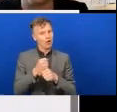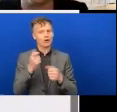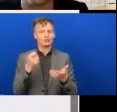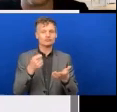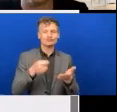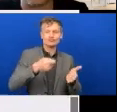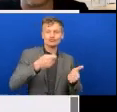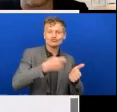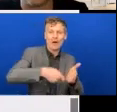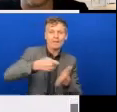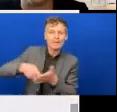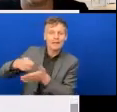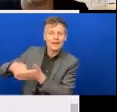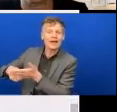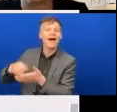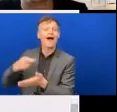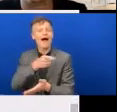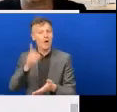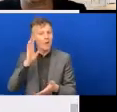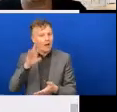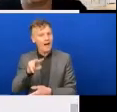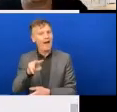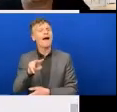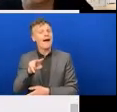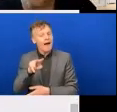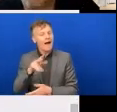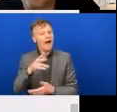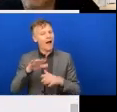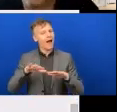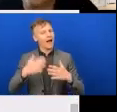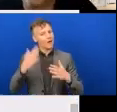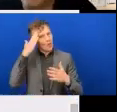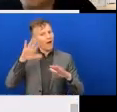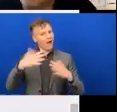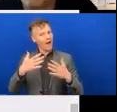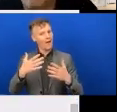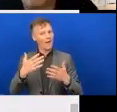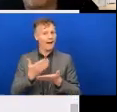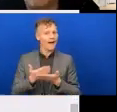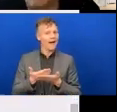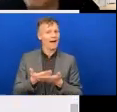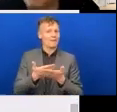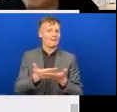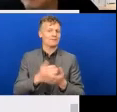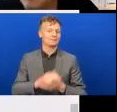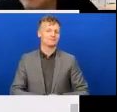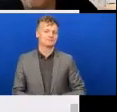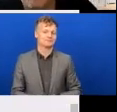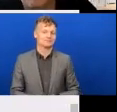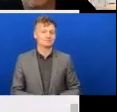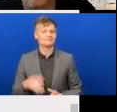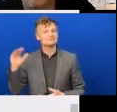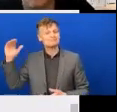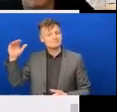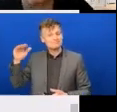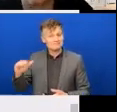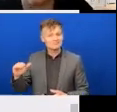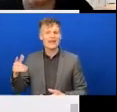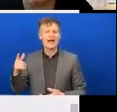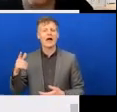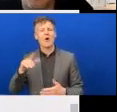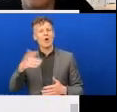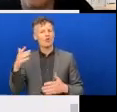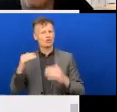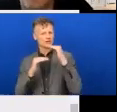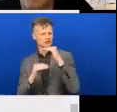We then have a broader section that's more geared towards HR professionals and diversity and inclusion professionals. So